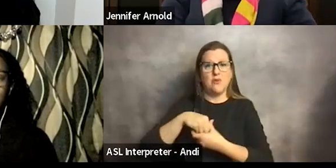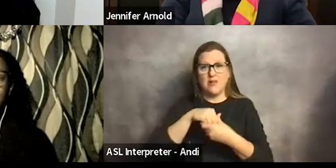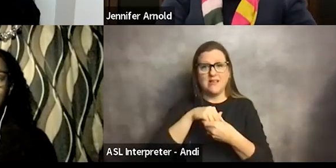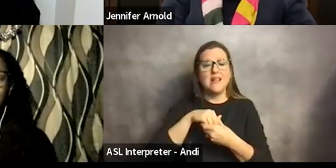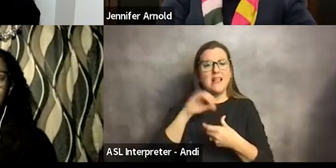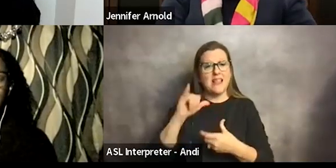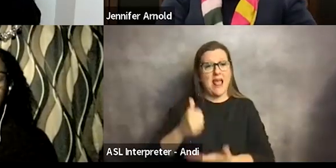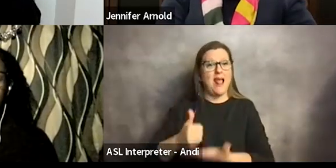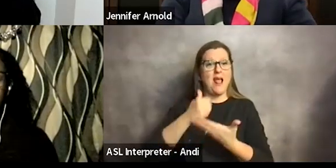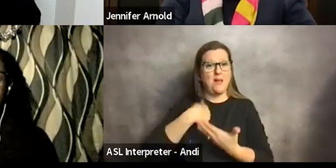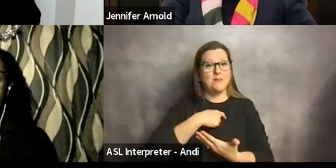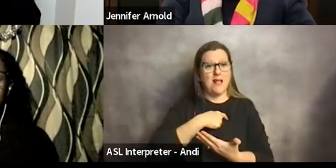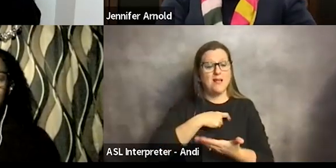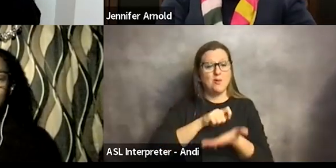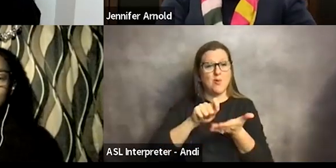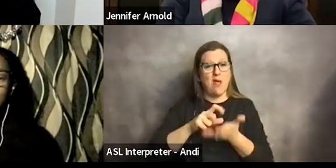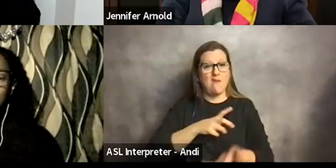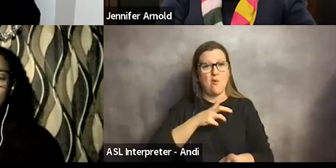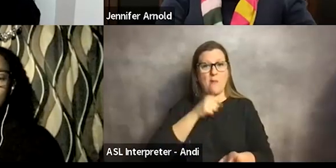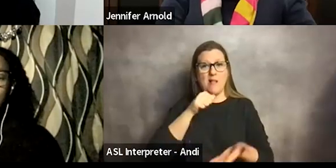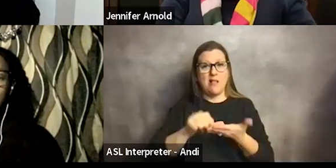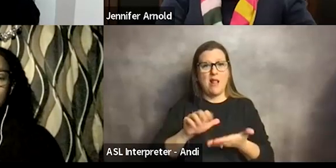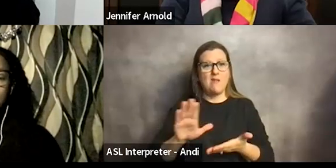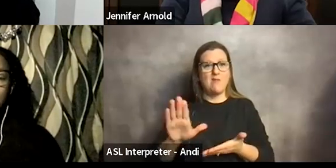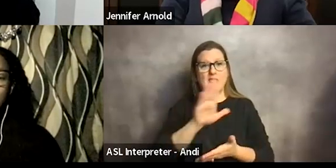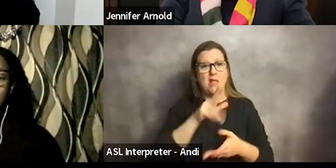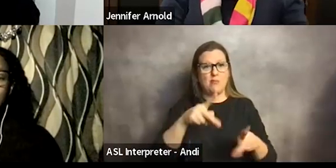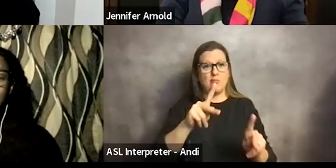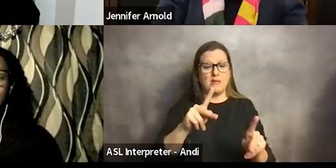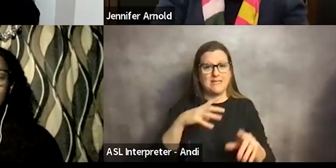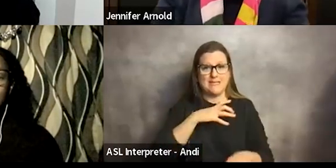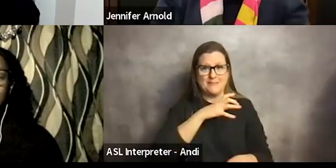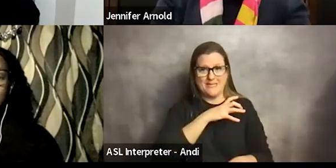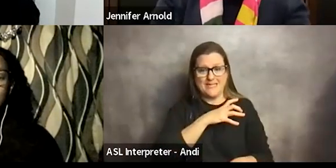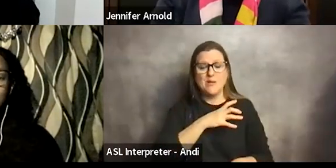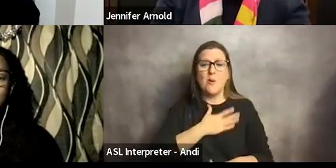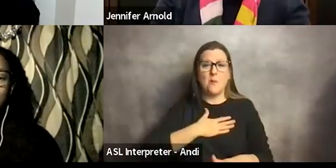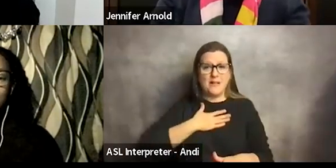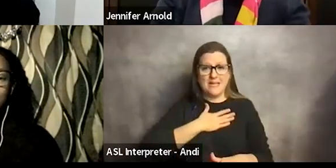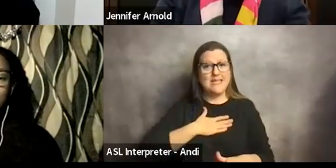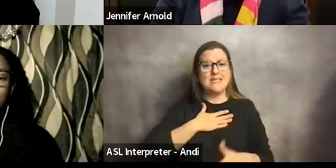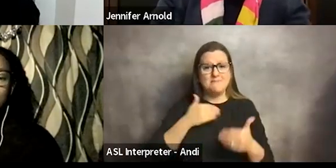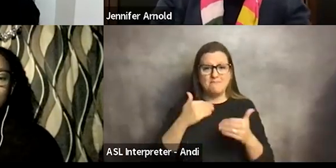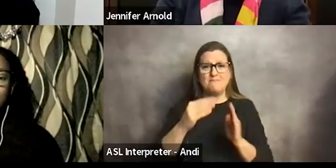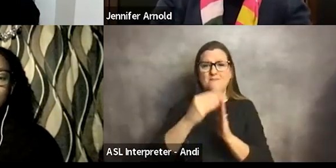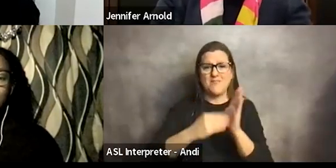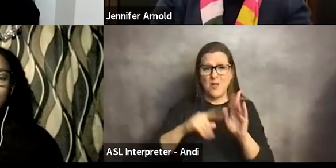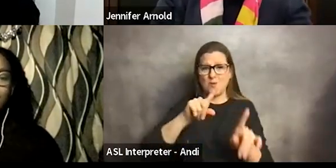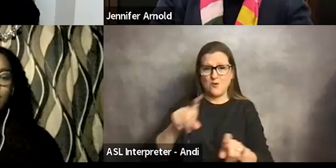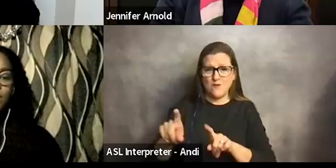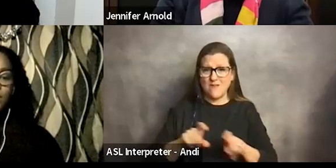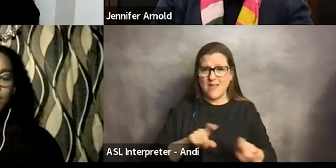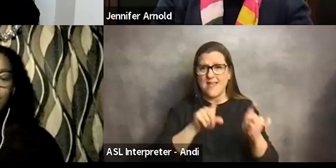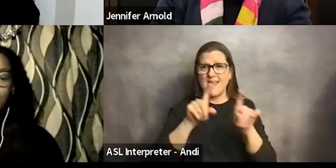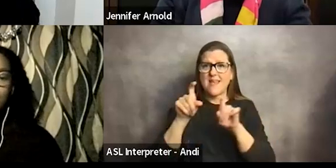of helping us write a formal letter for their promotions committee. So please please, please, please do fill out that survey when it comes to